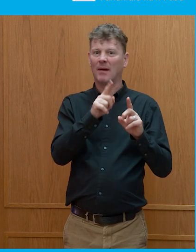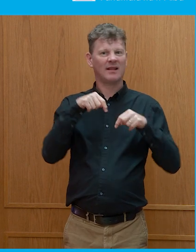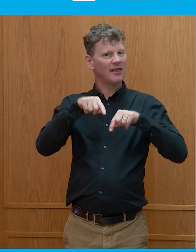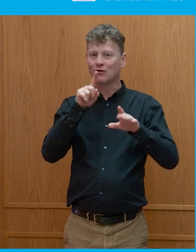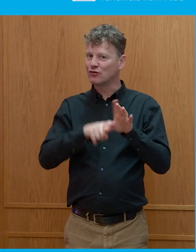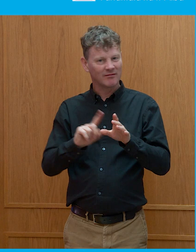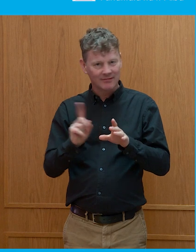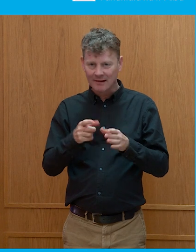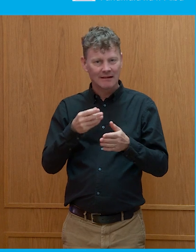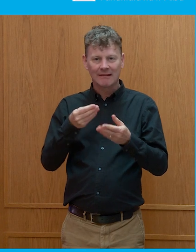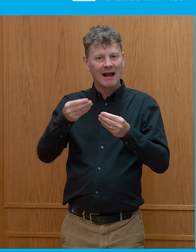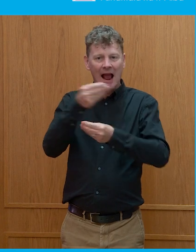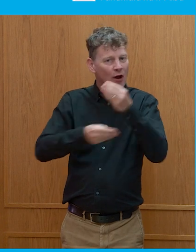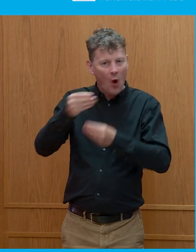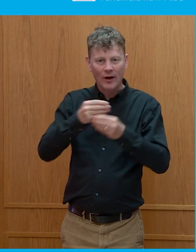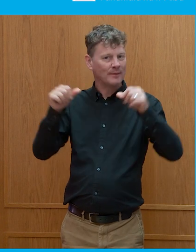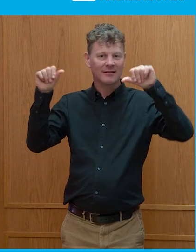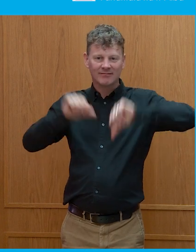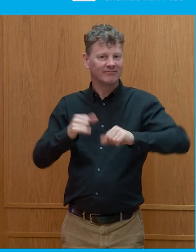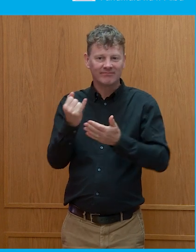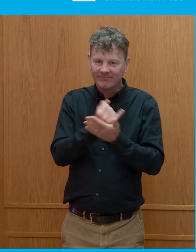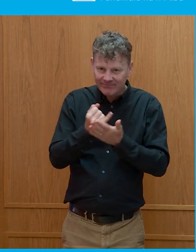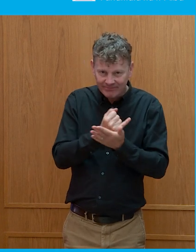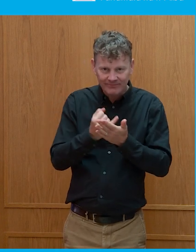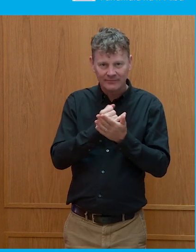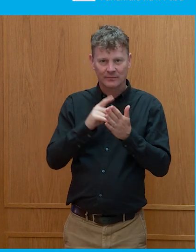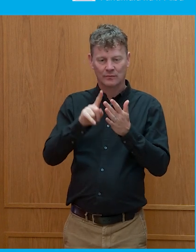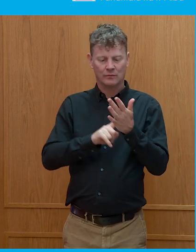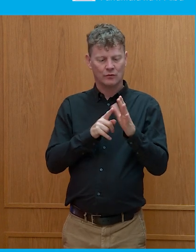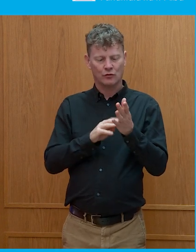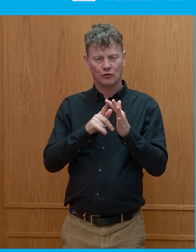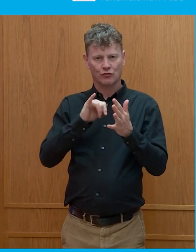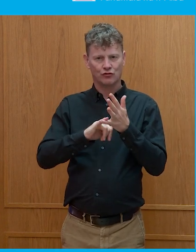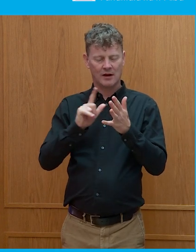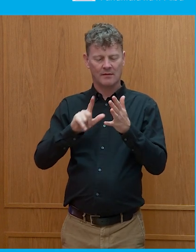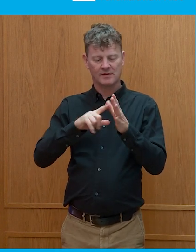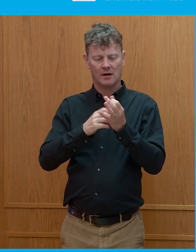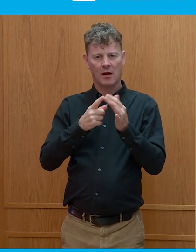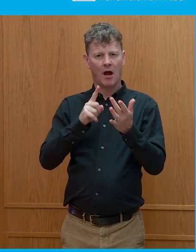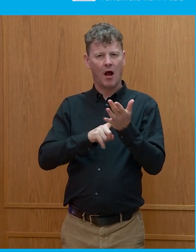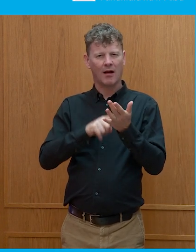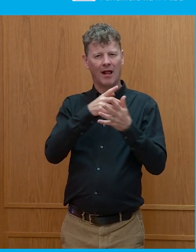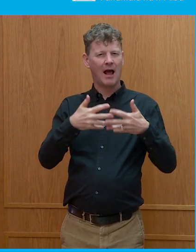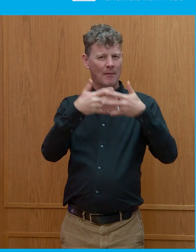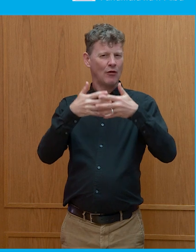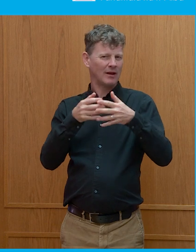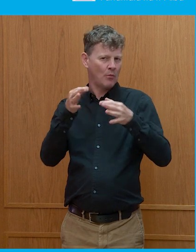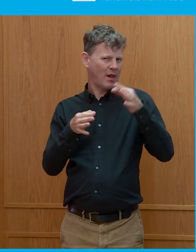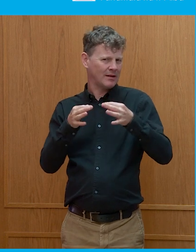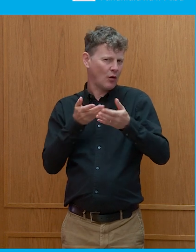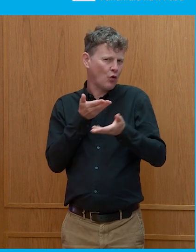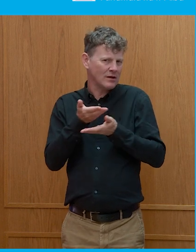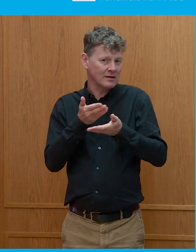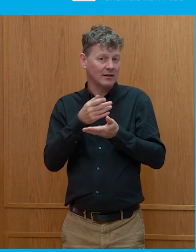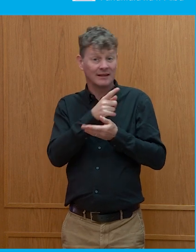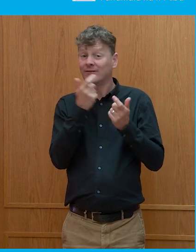has been not great. James Carville is an American political consultant, and he's, a lot of things,